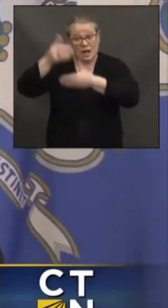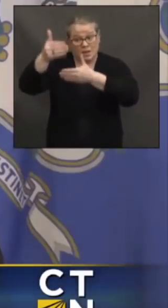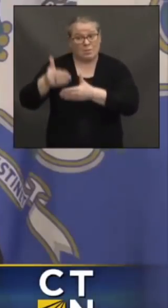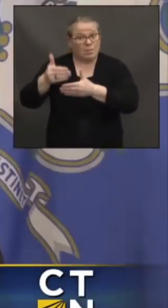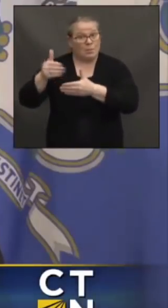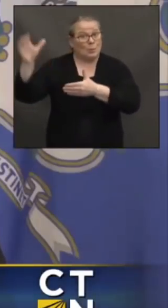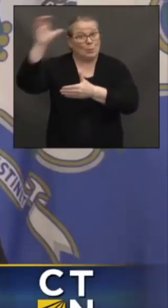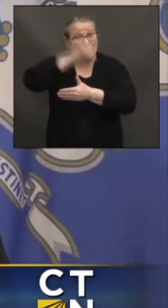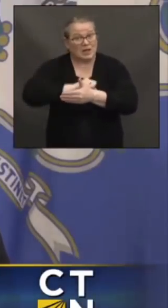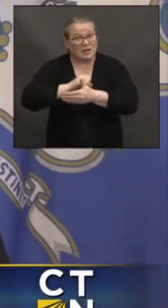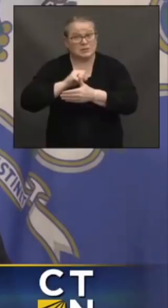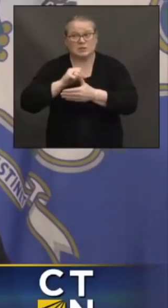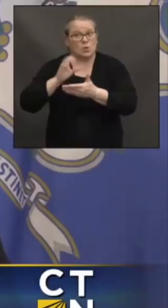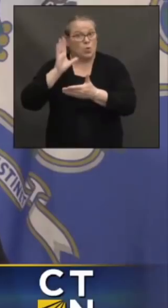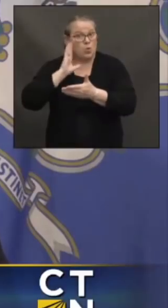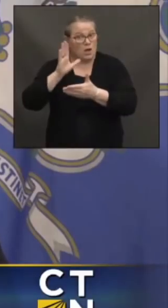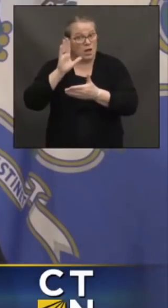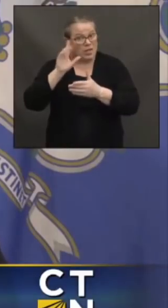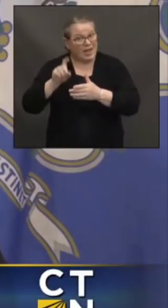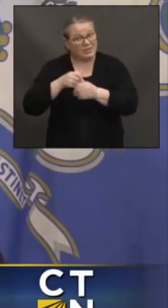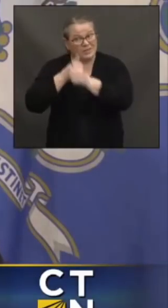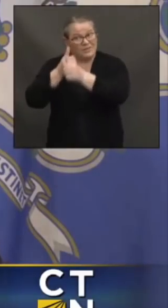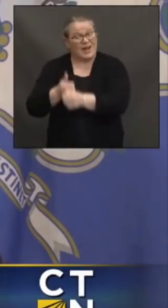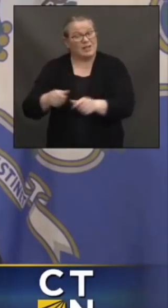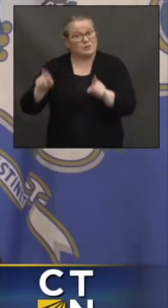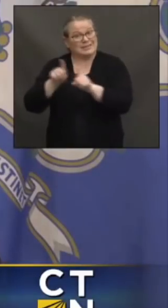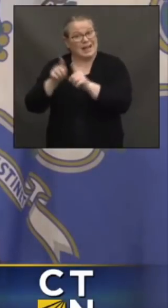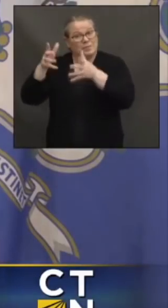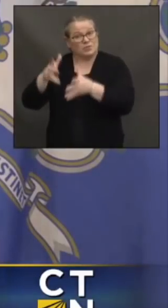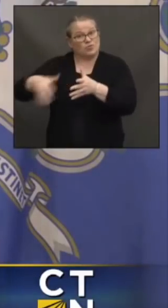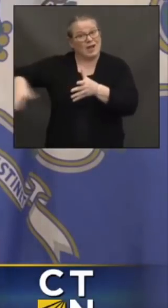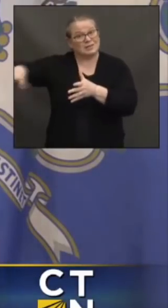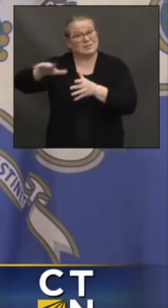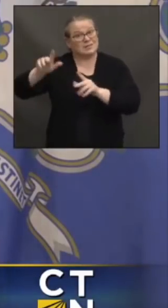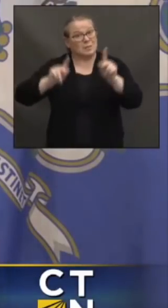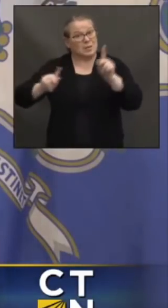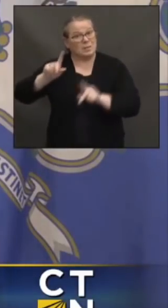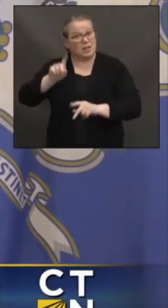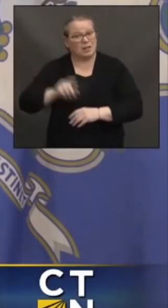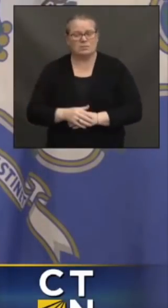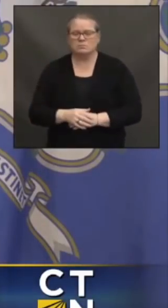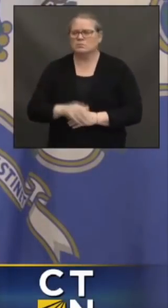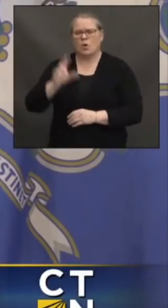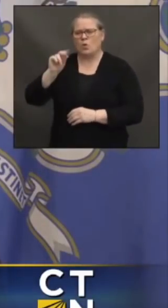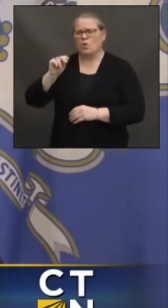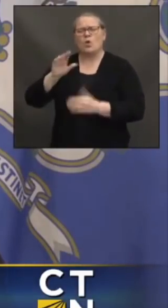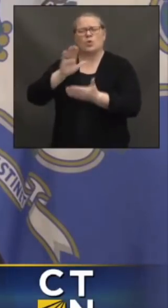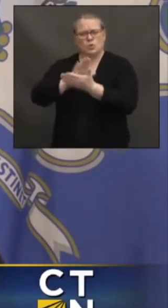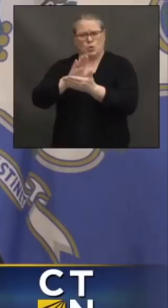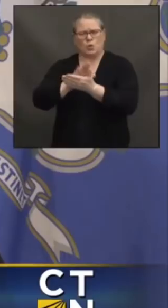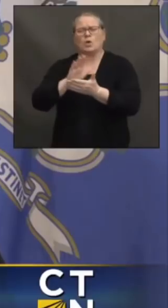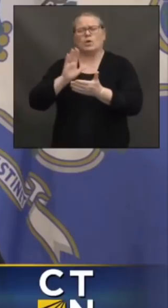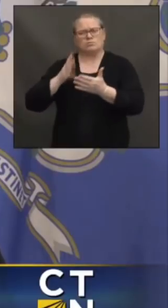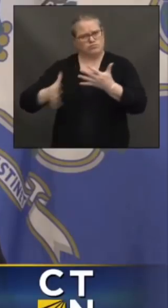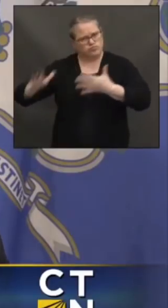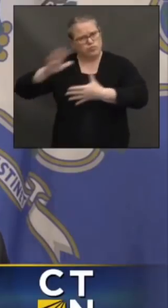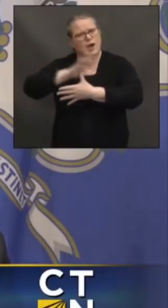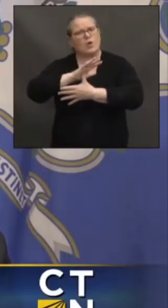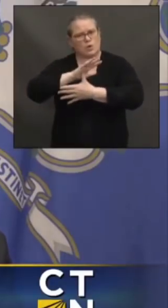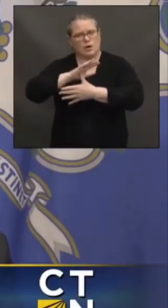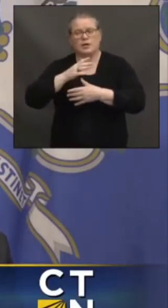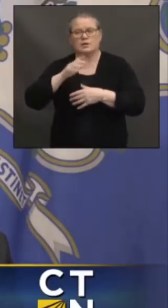No, there are still folks who work at our schools are an absolute priority. Twenty five to thirty percent have already been vaccinated.